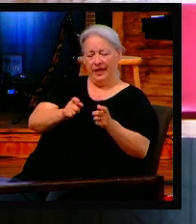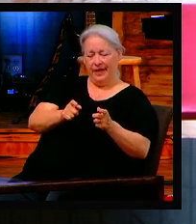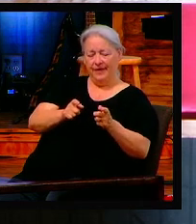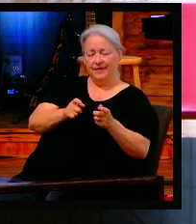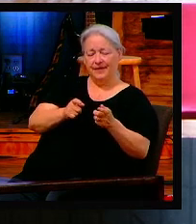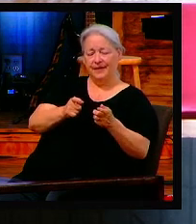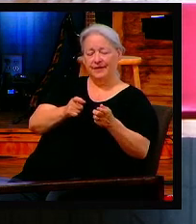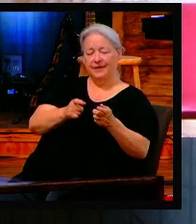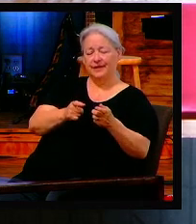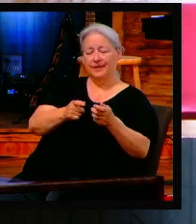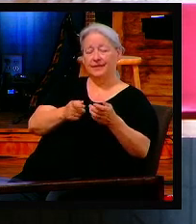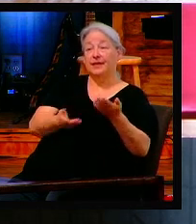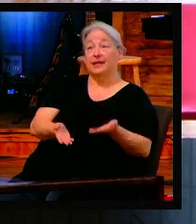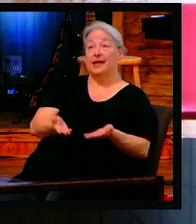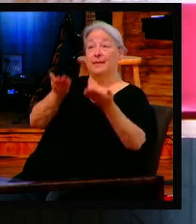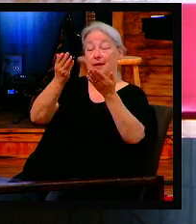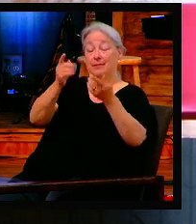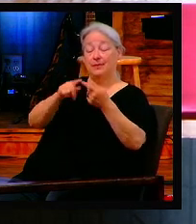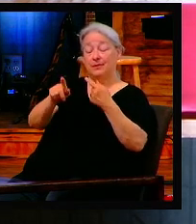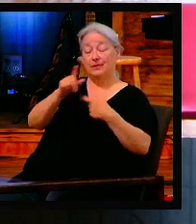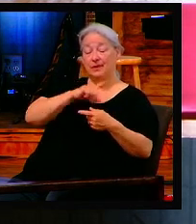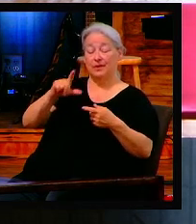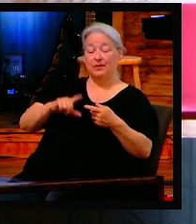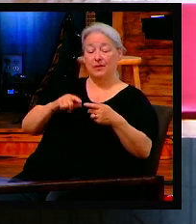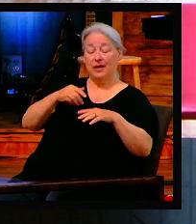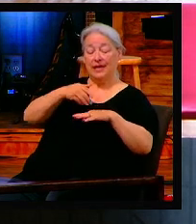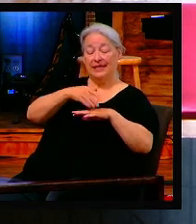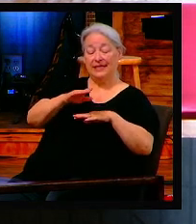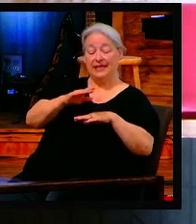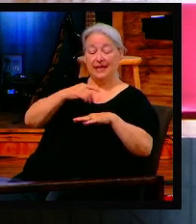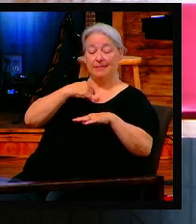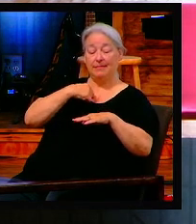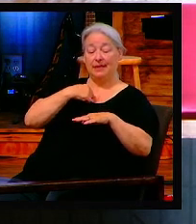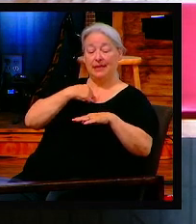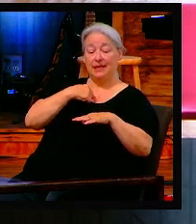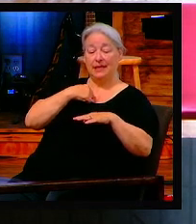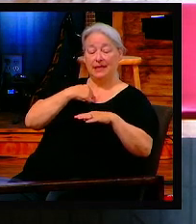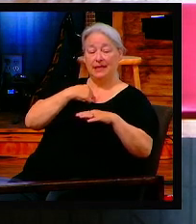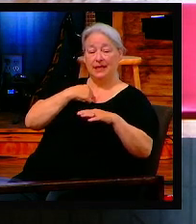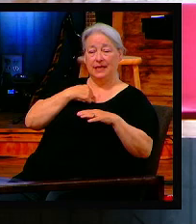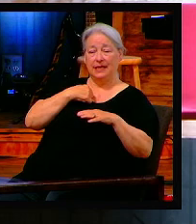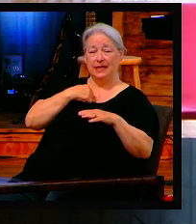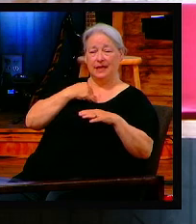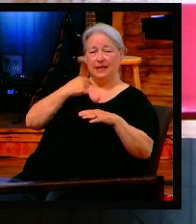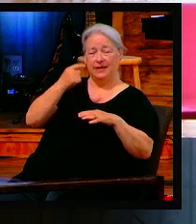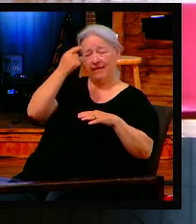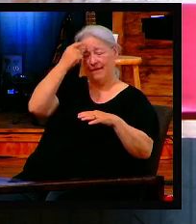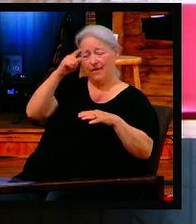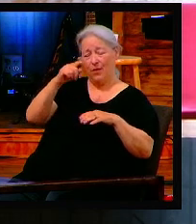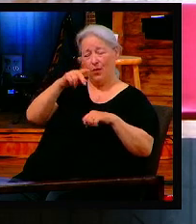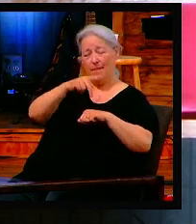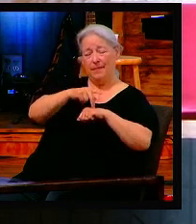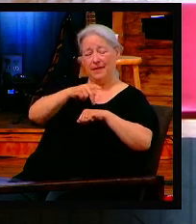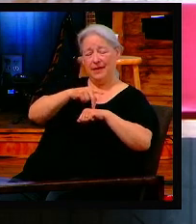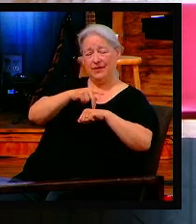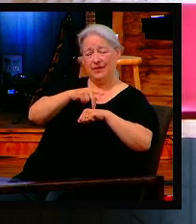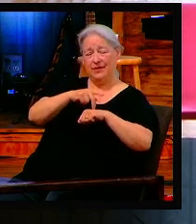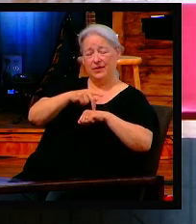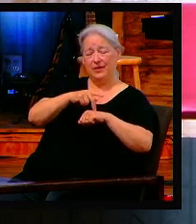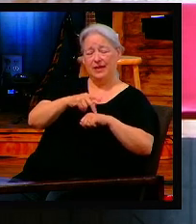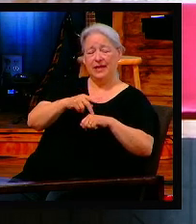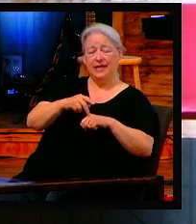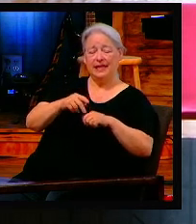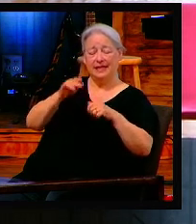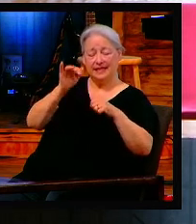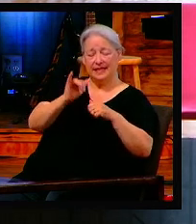God. Now send me to Joppa and send for Simon, whose surname is Peter. He is lodging with Simon, a tanner, whose house